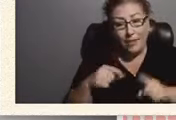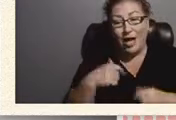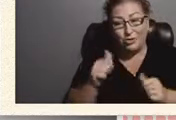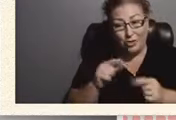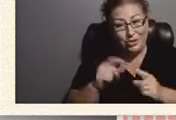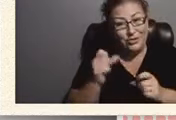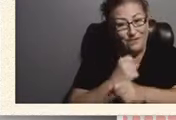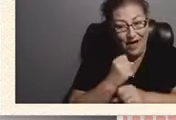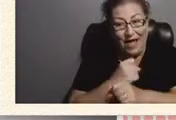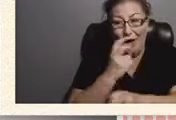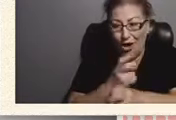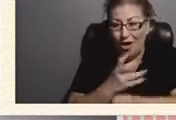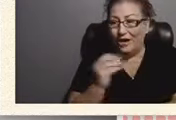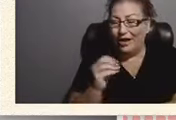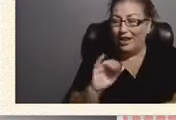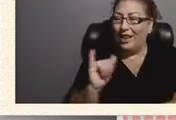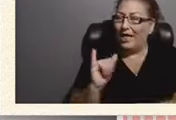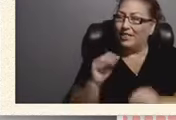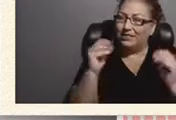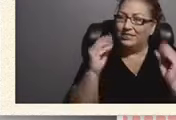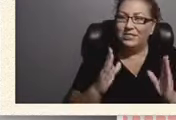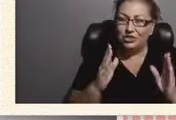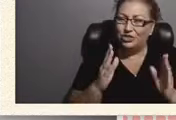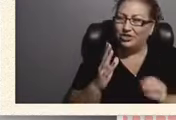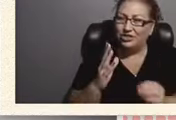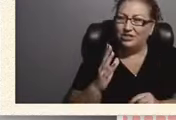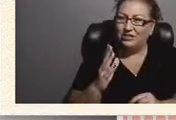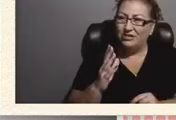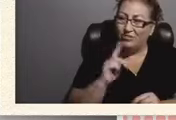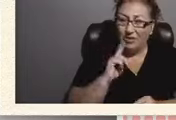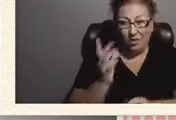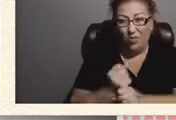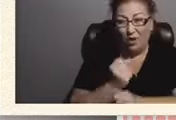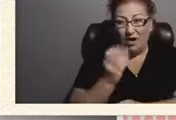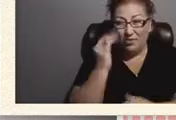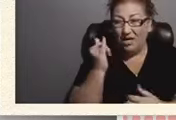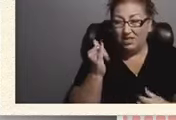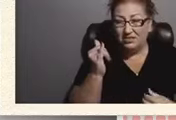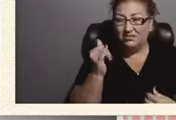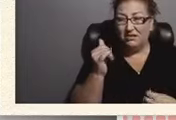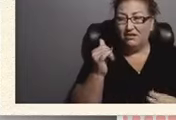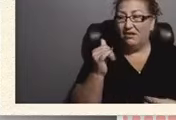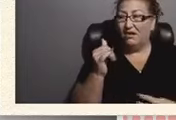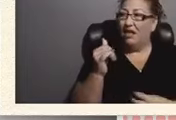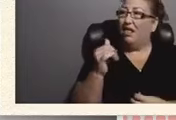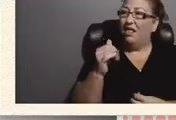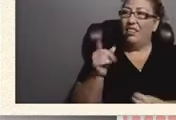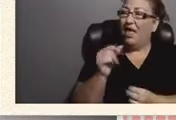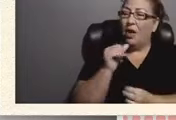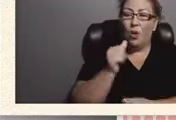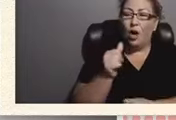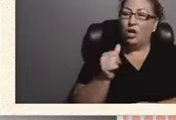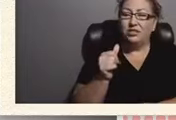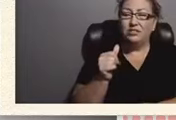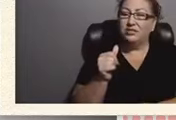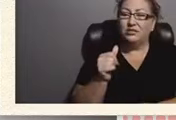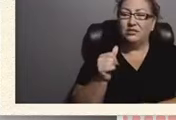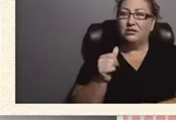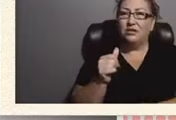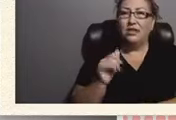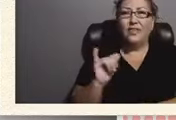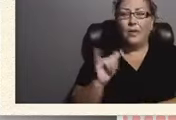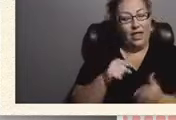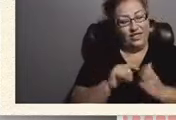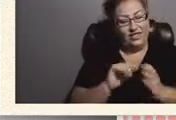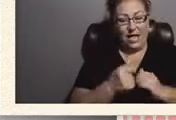like the teachers pretty much won because they weren't they weren't they were like this is how we do it and